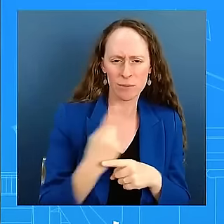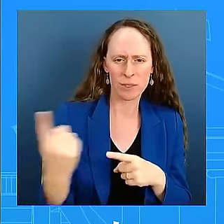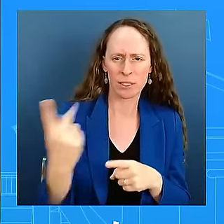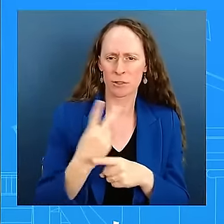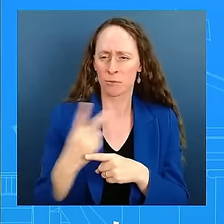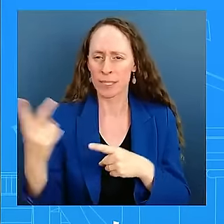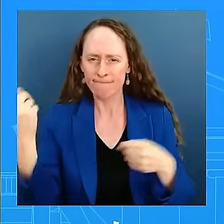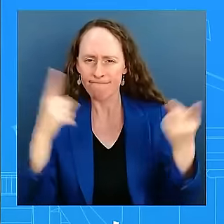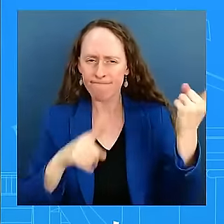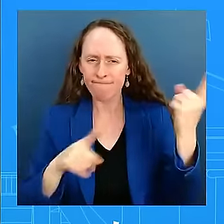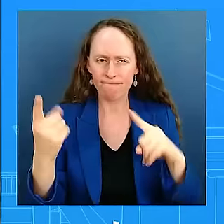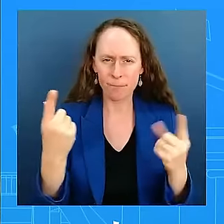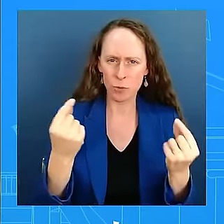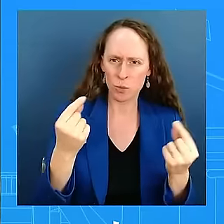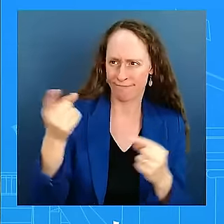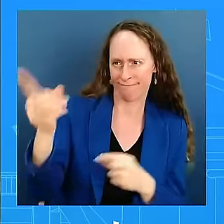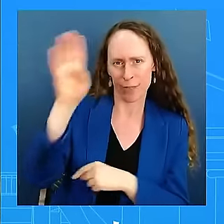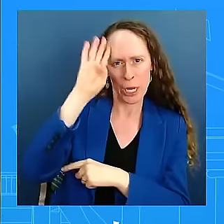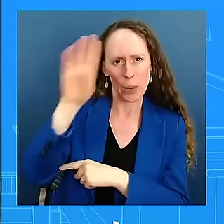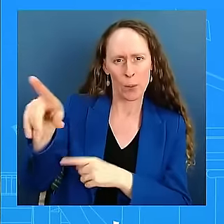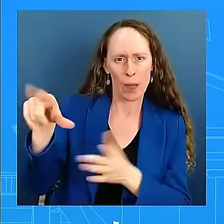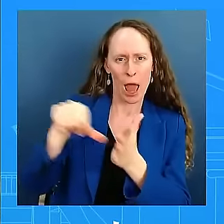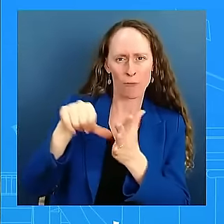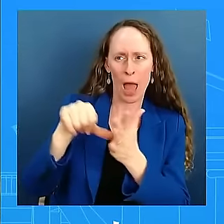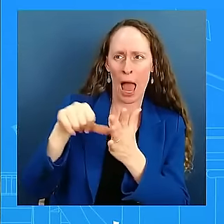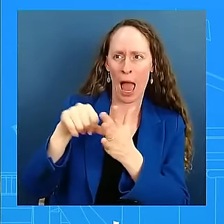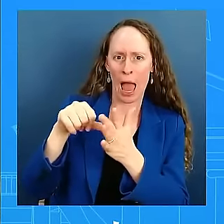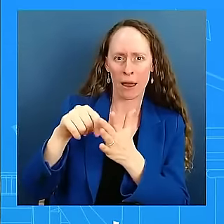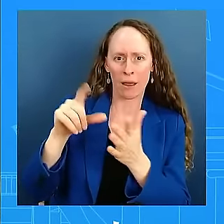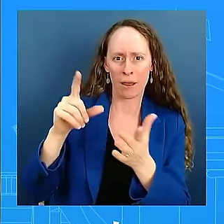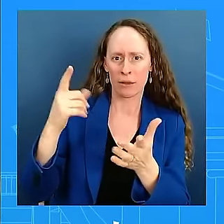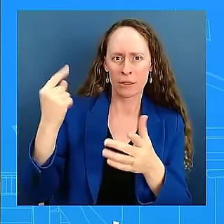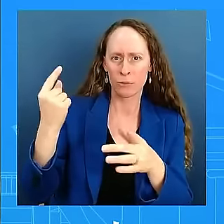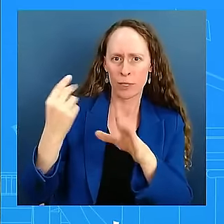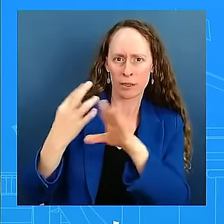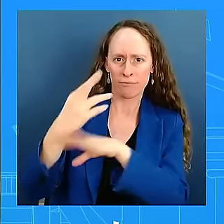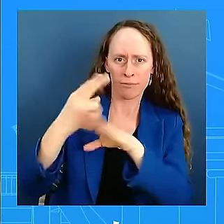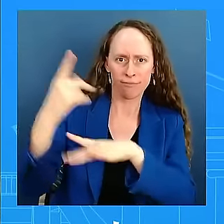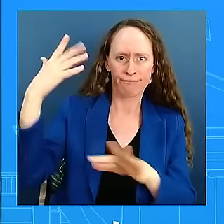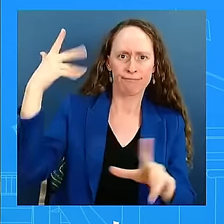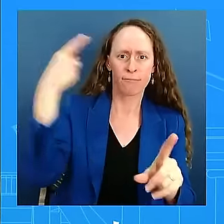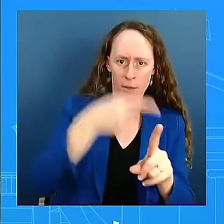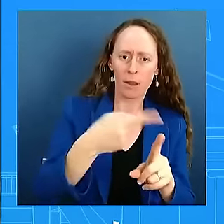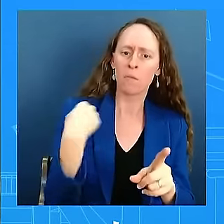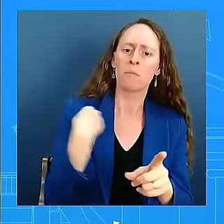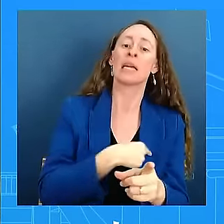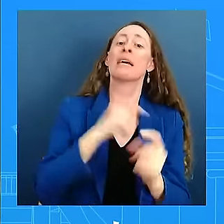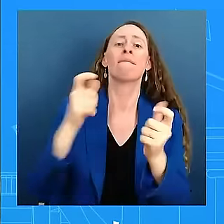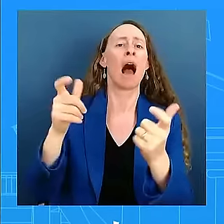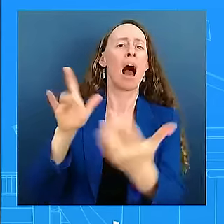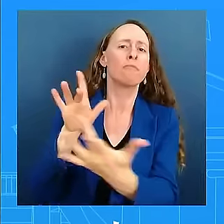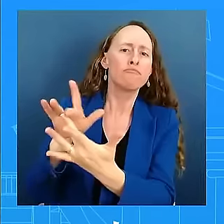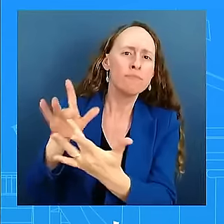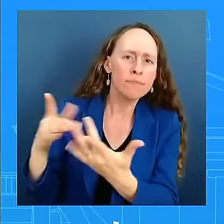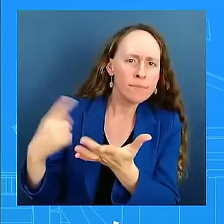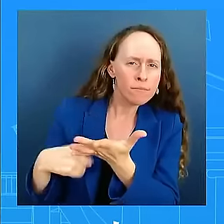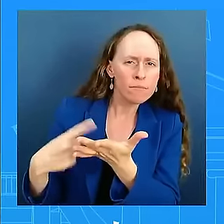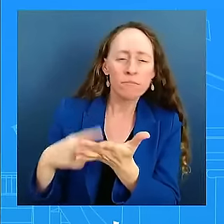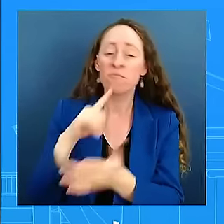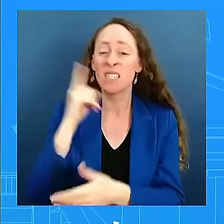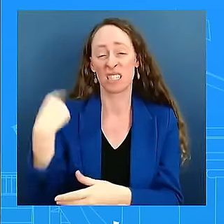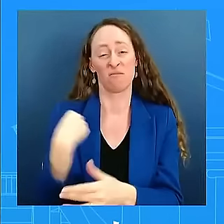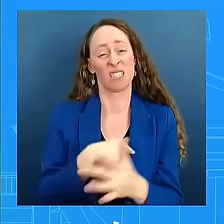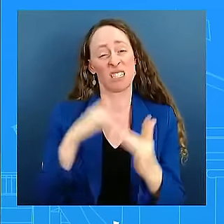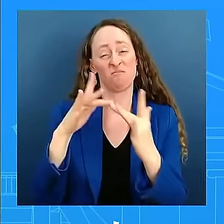President's team has been in touch regularly, regularly, practically daily with the Israeli's